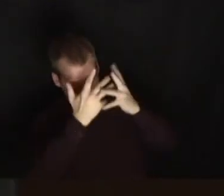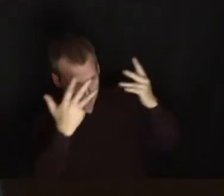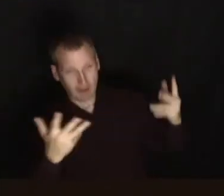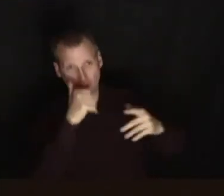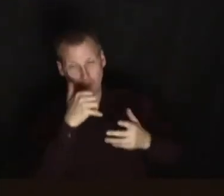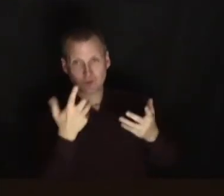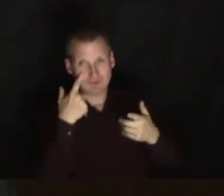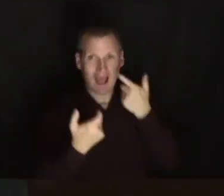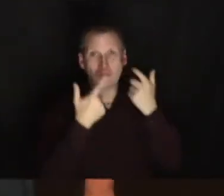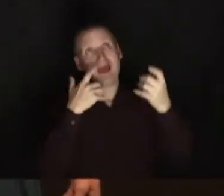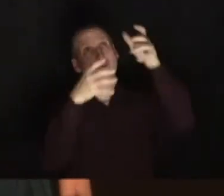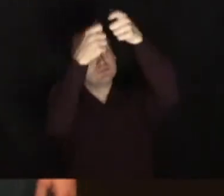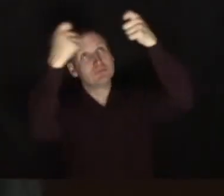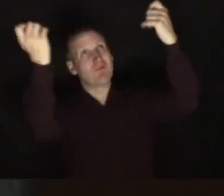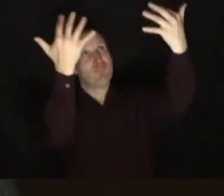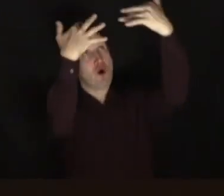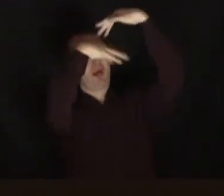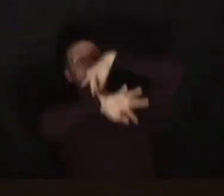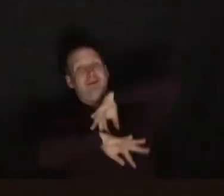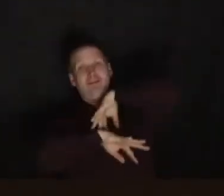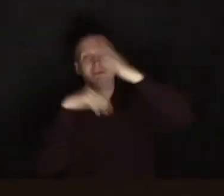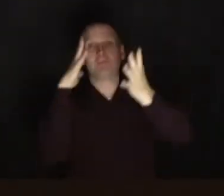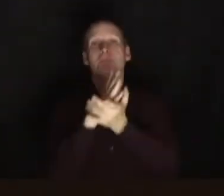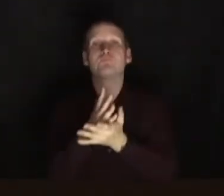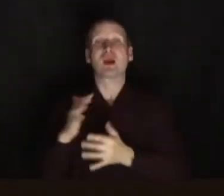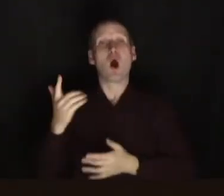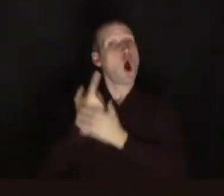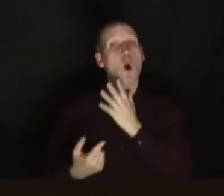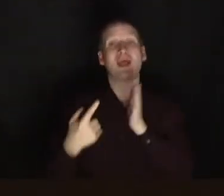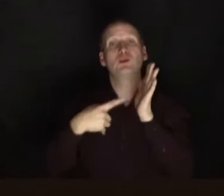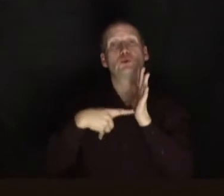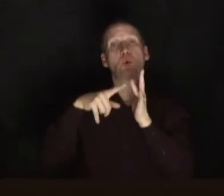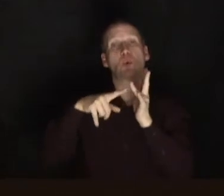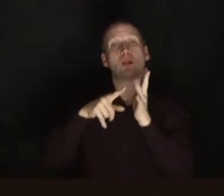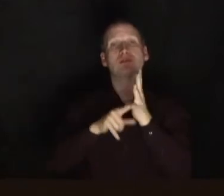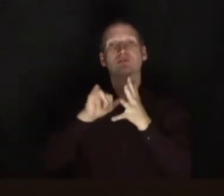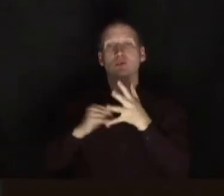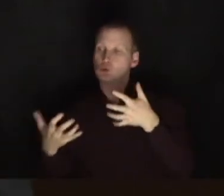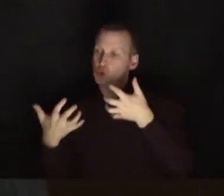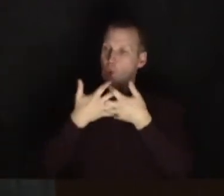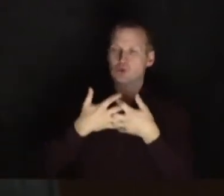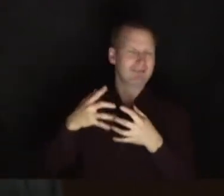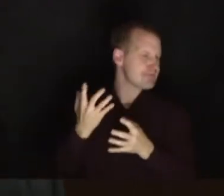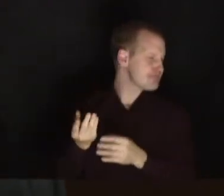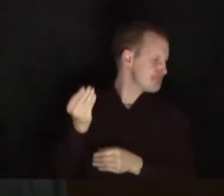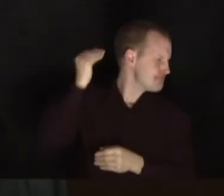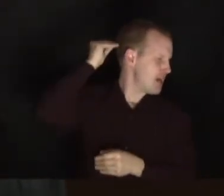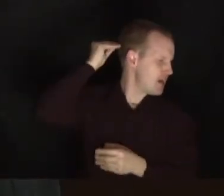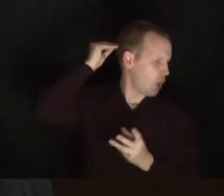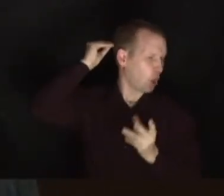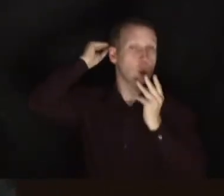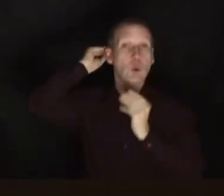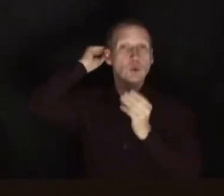find them and they're not all going to fall out on you okay. They are just tools for you to learn to have in the back of your mind the back of your head